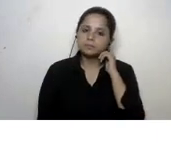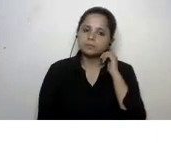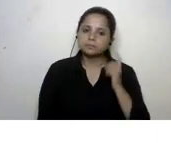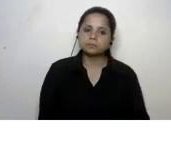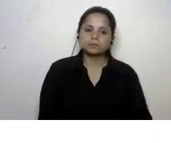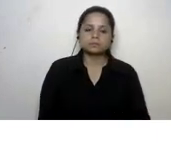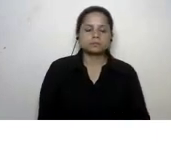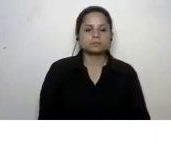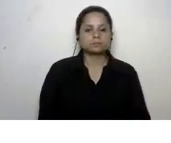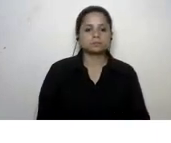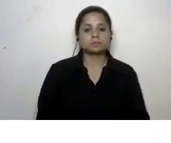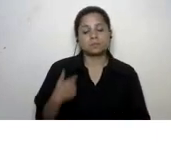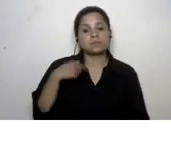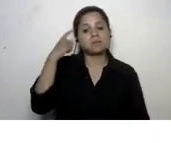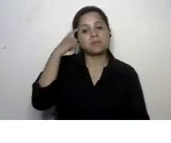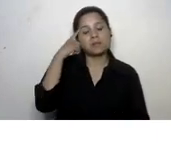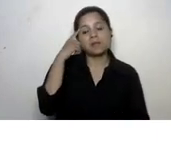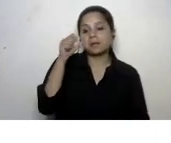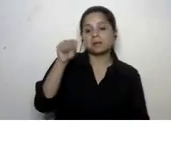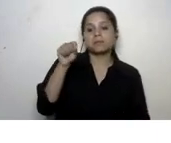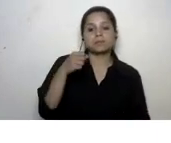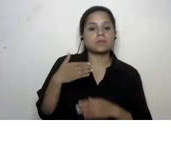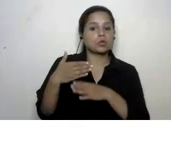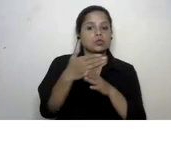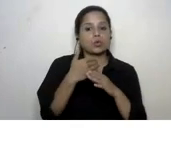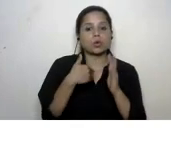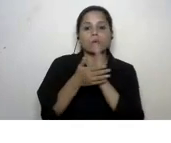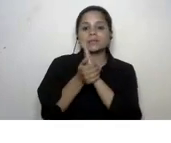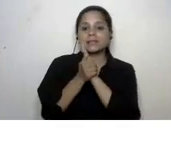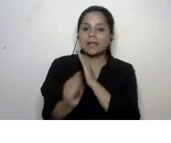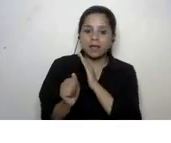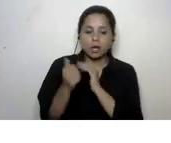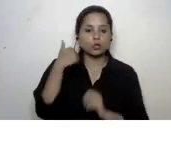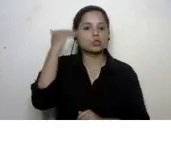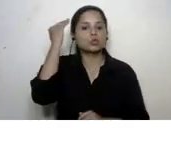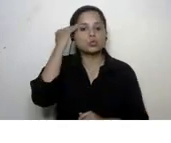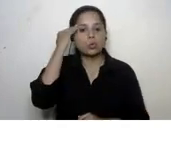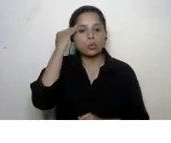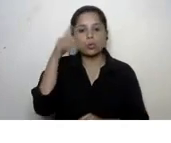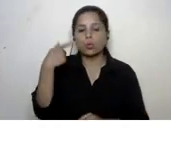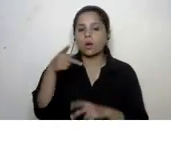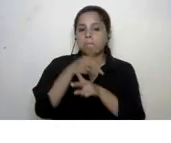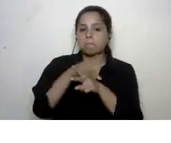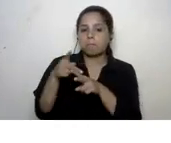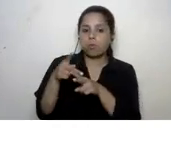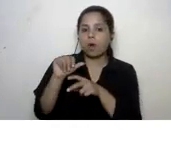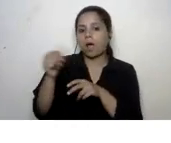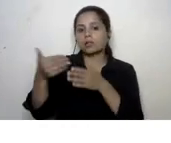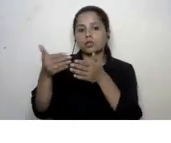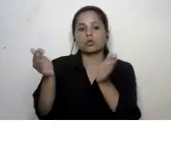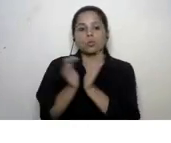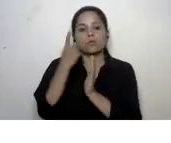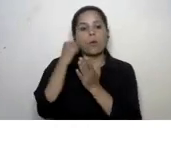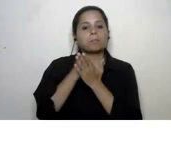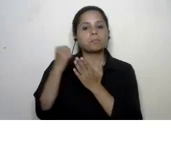yeah and i think uh sharing our skills and our knowledge with professional and other communities of